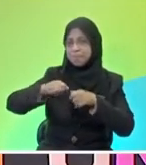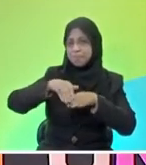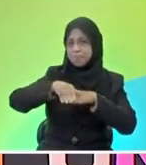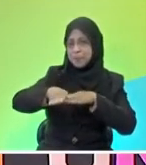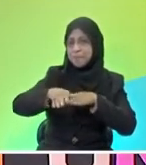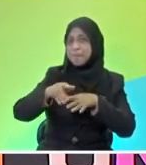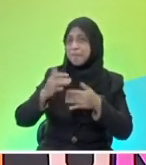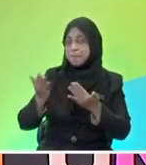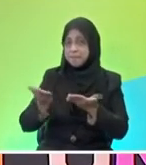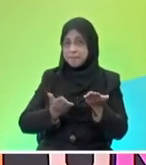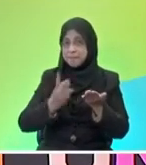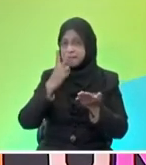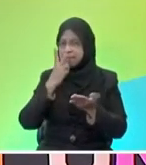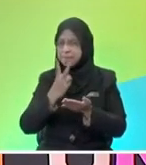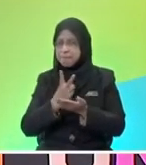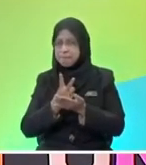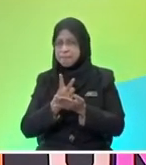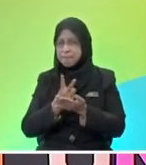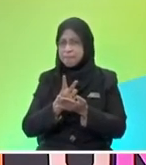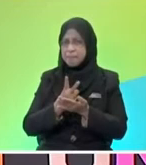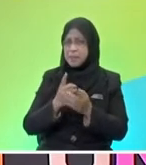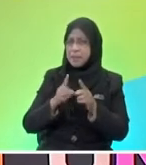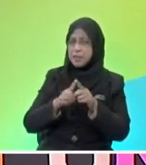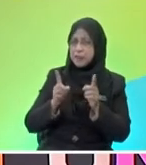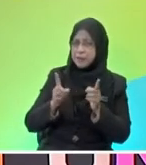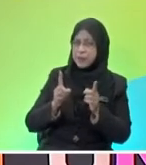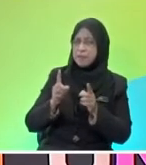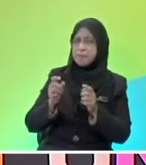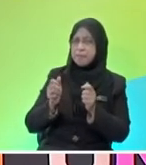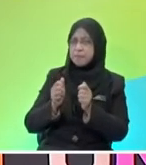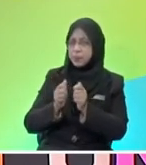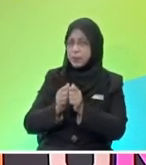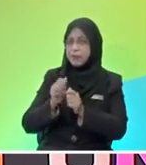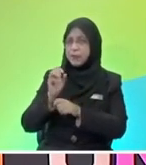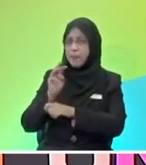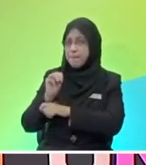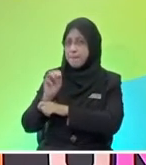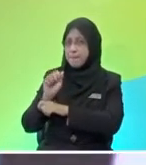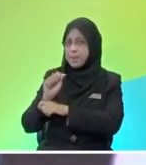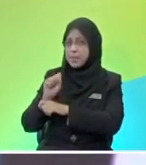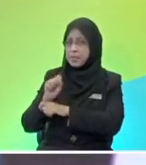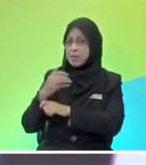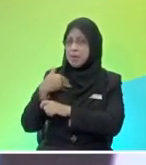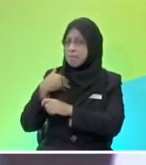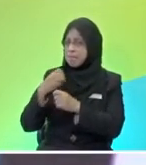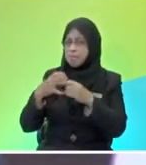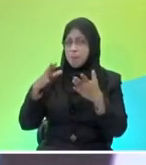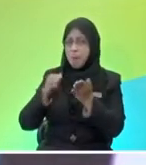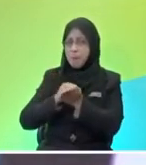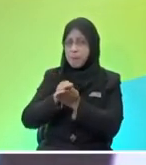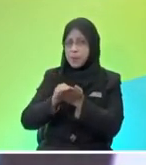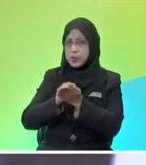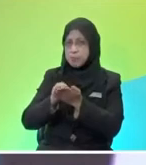from here, we can conclude that a bigger mass will definitely have more friction compared to the,